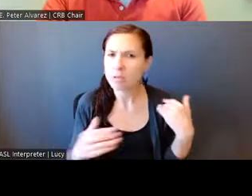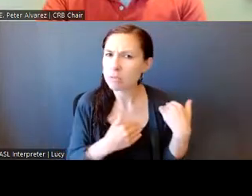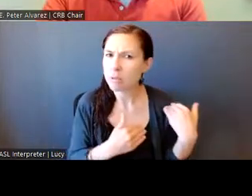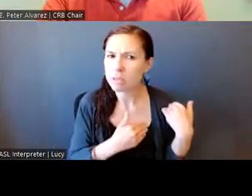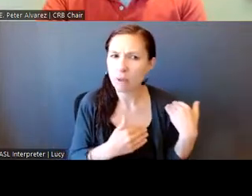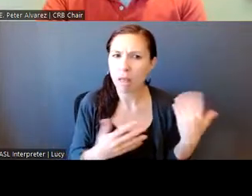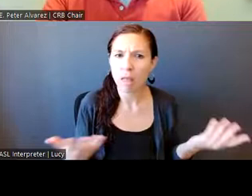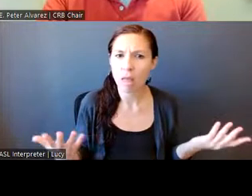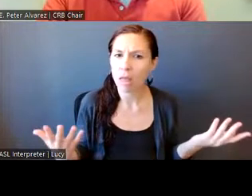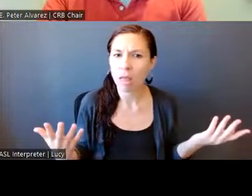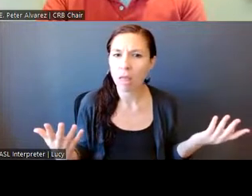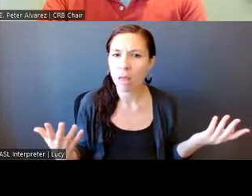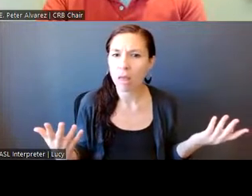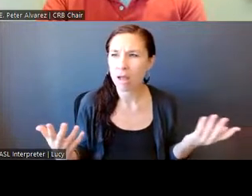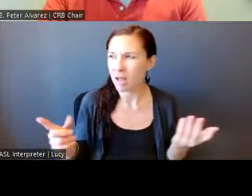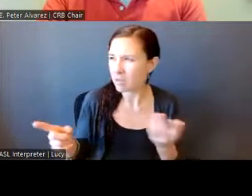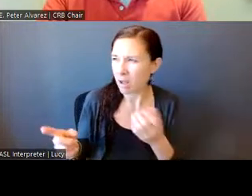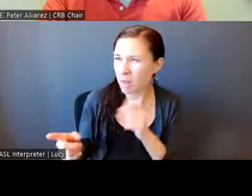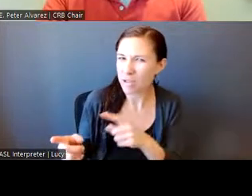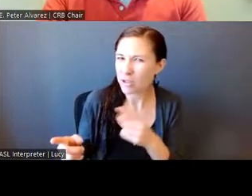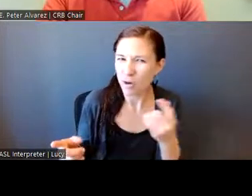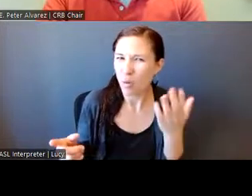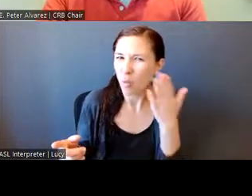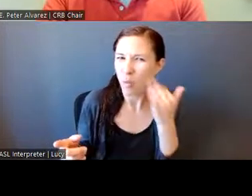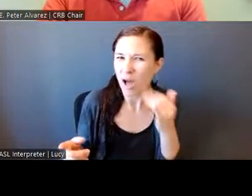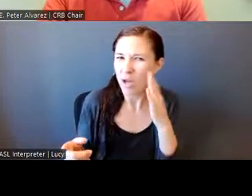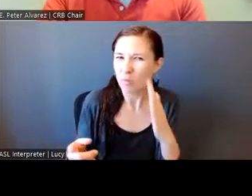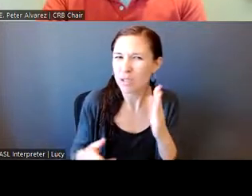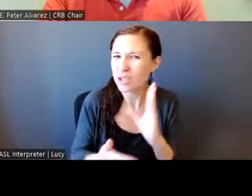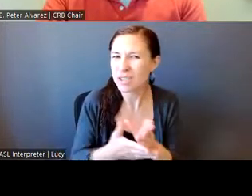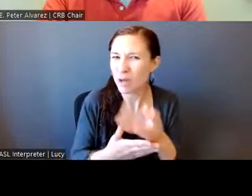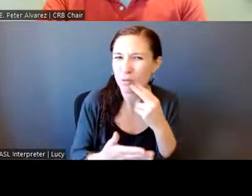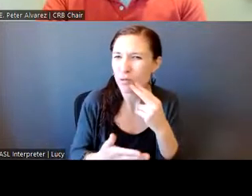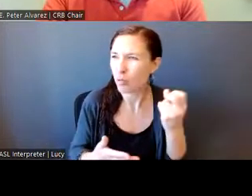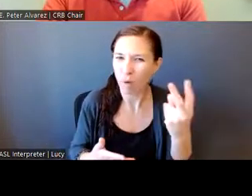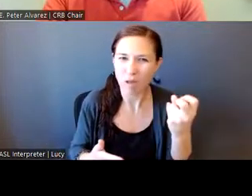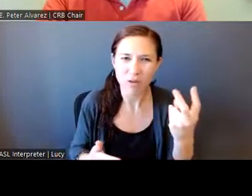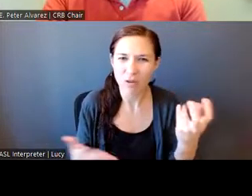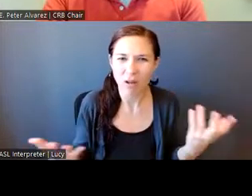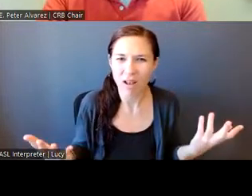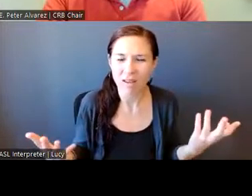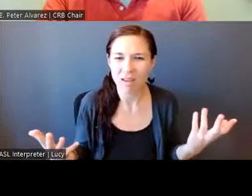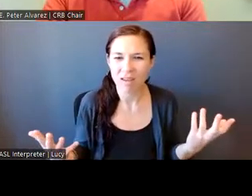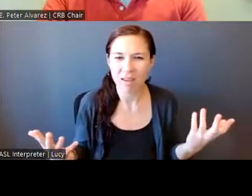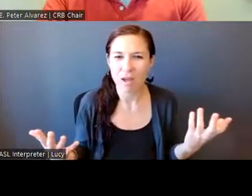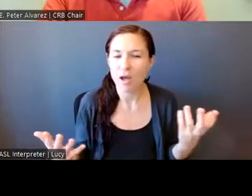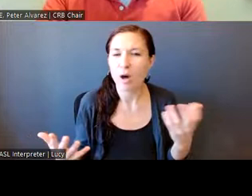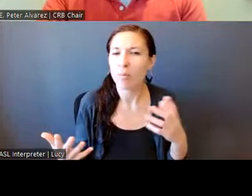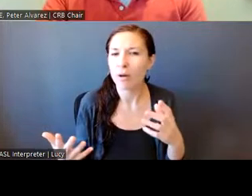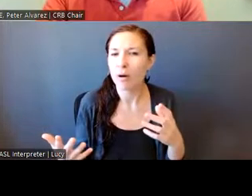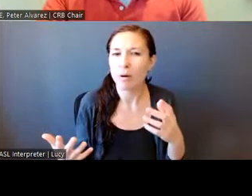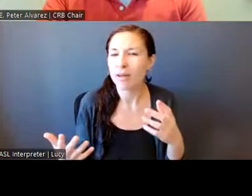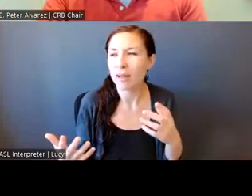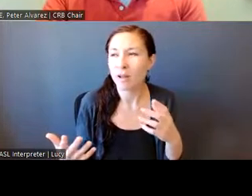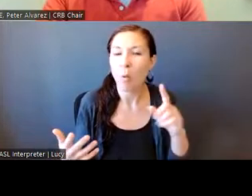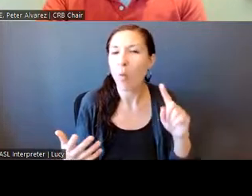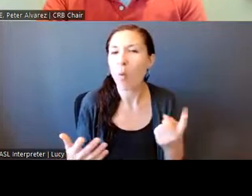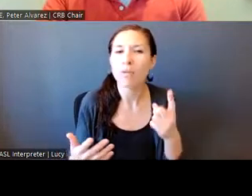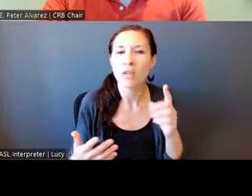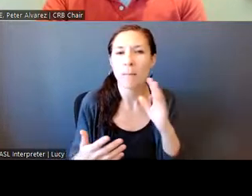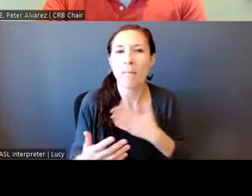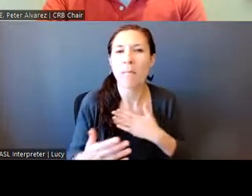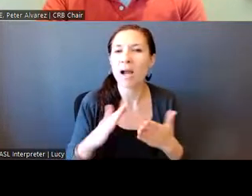say what 12 year old do you stop any place else in this state, except in my community. And